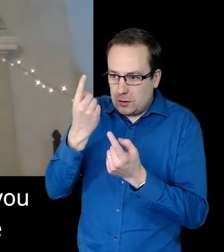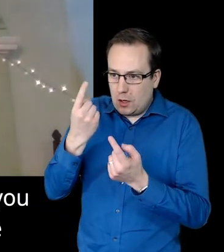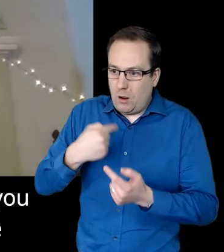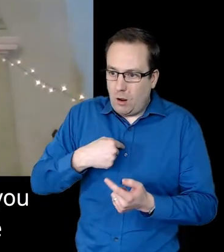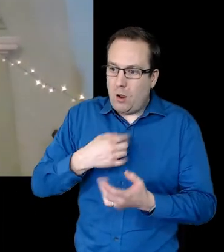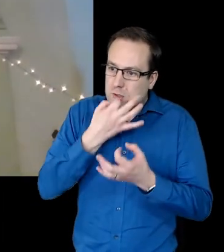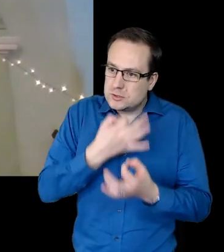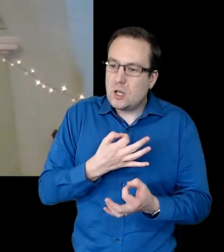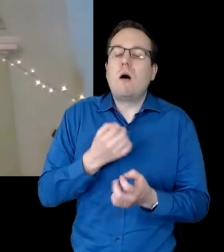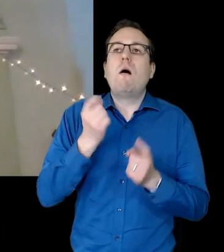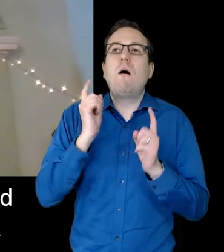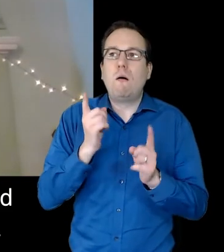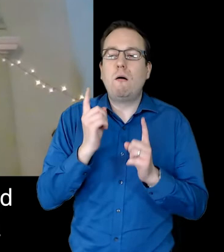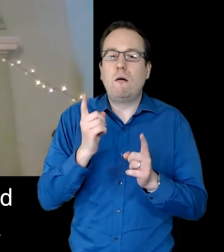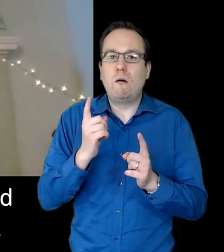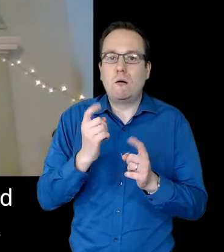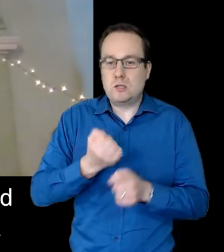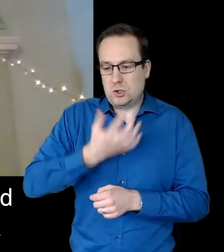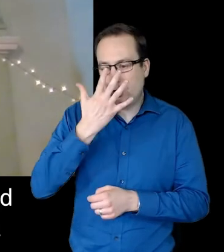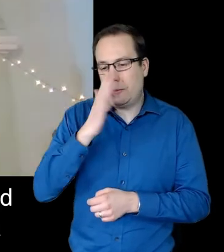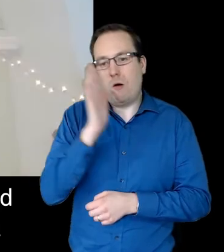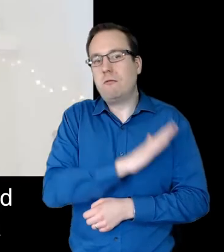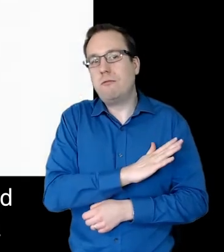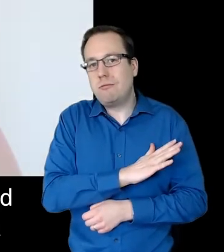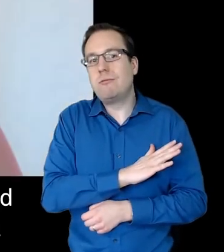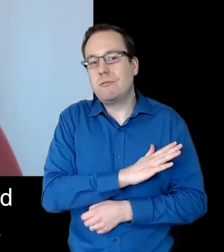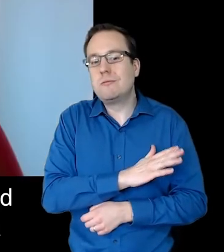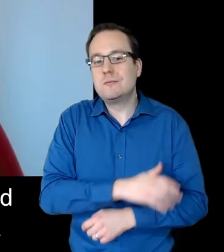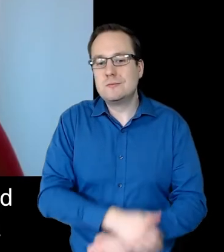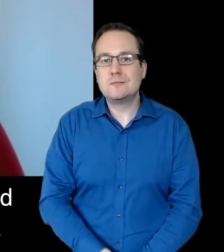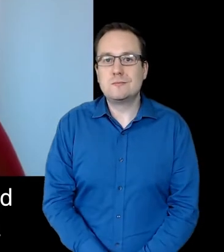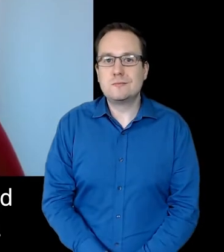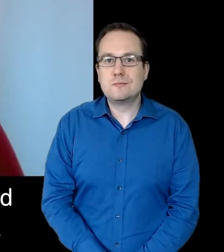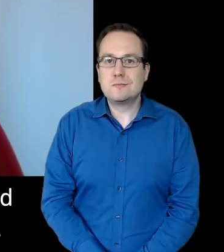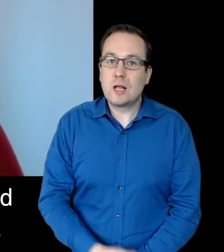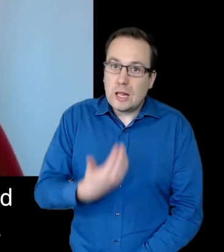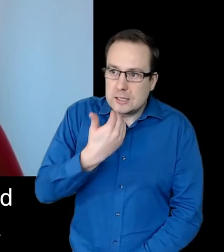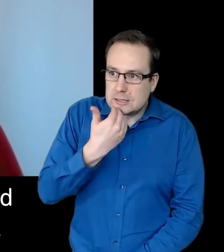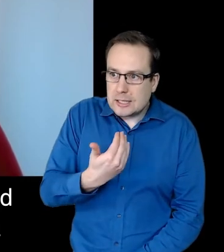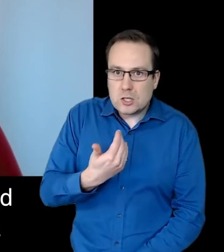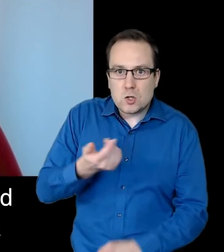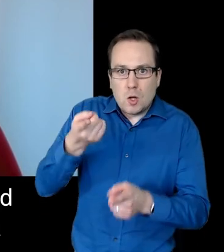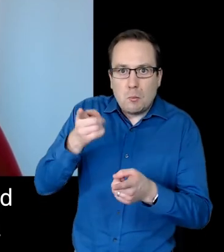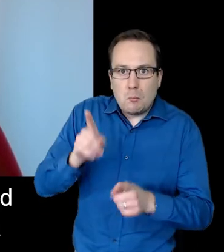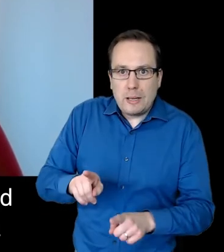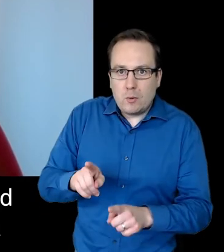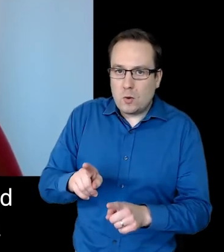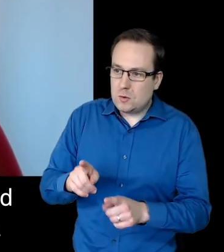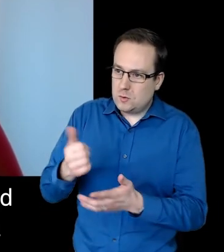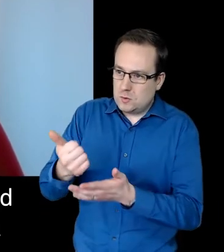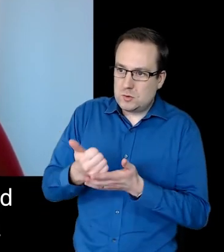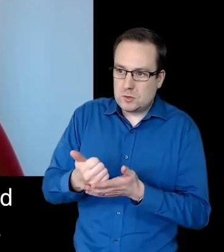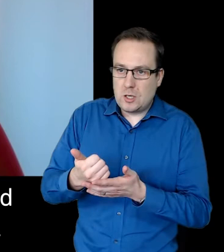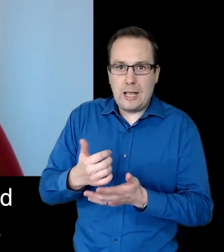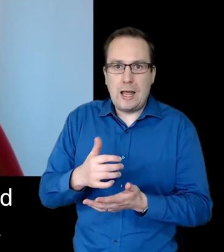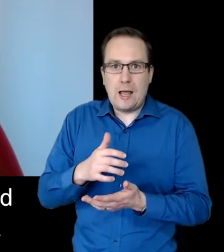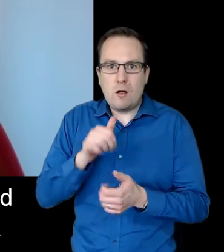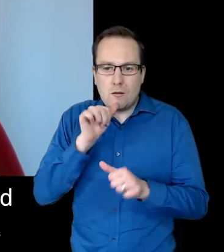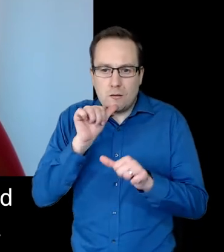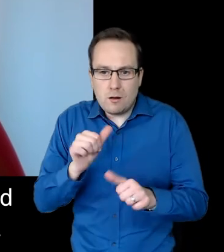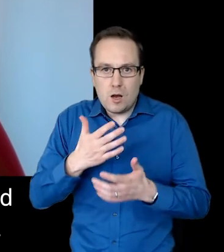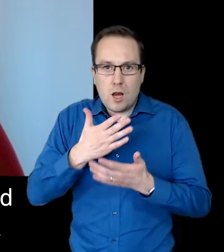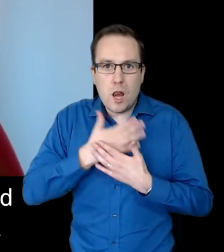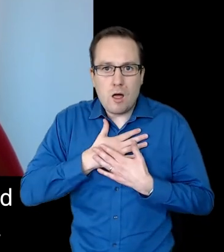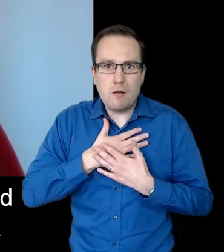our desire. No more shame. Thank you to the ones who helped us love our trans,